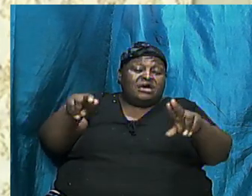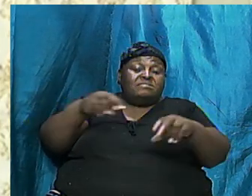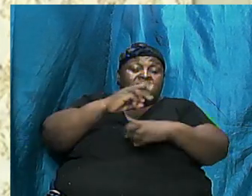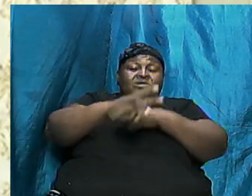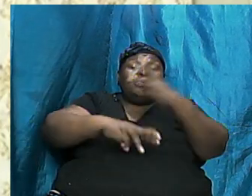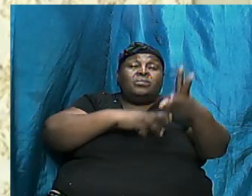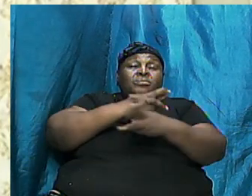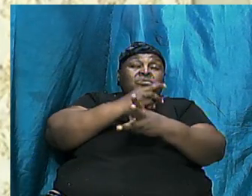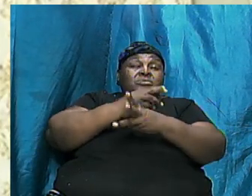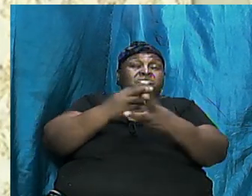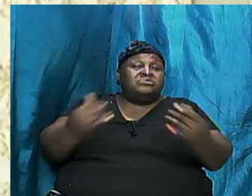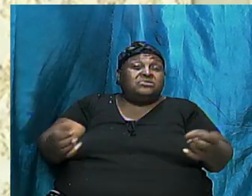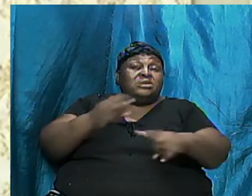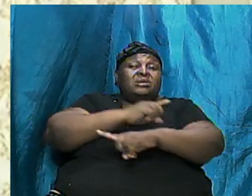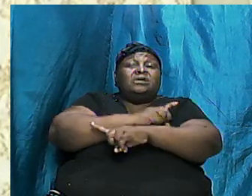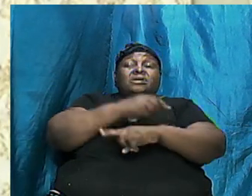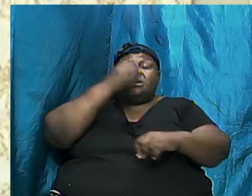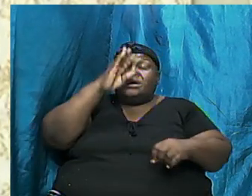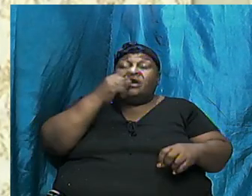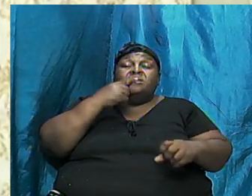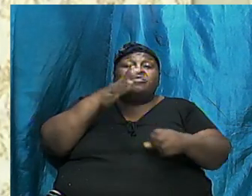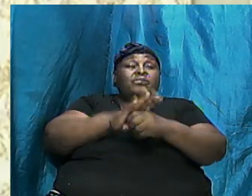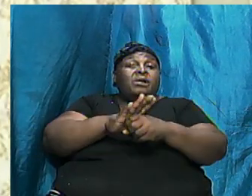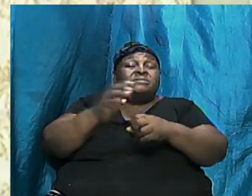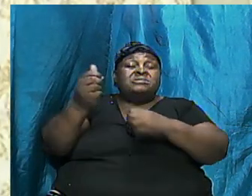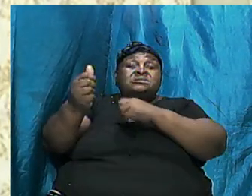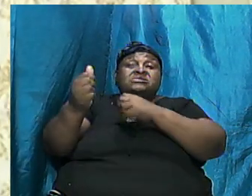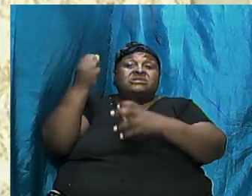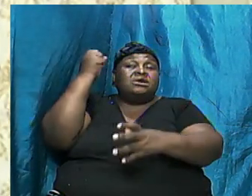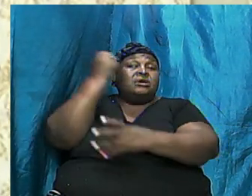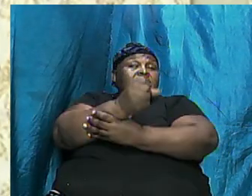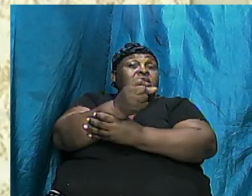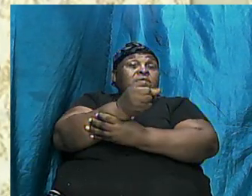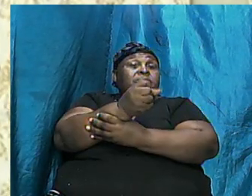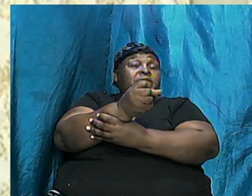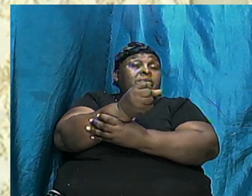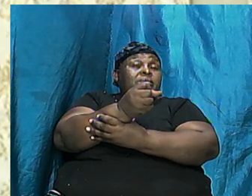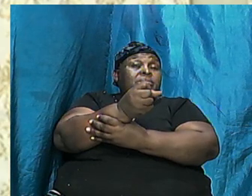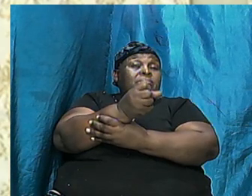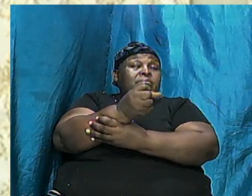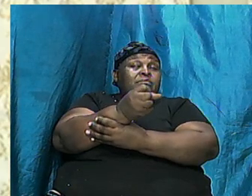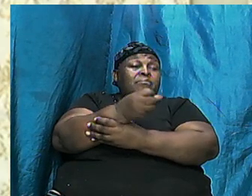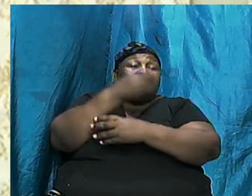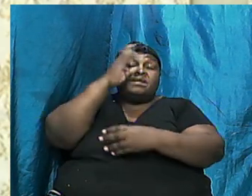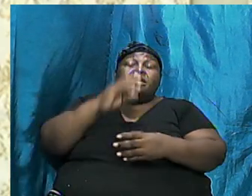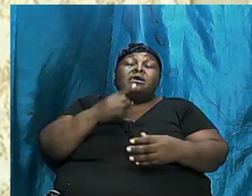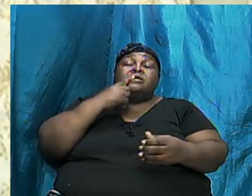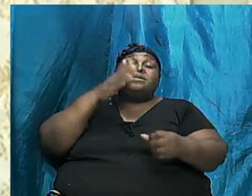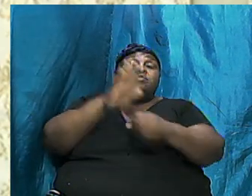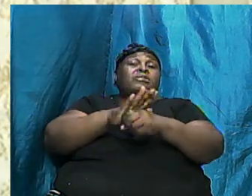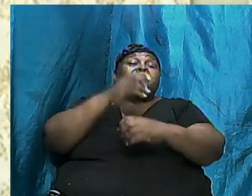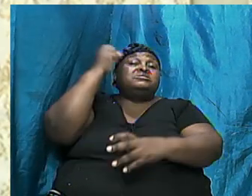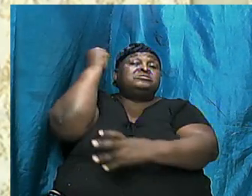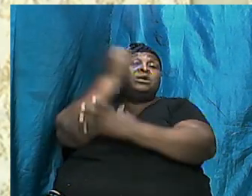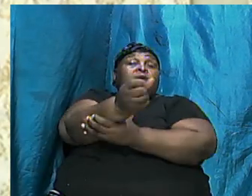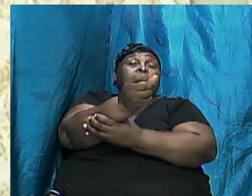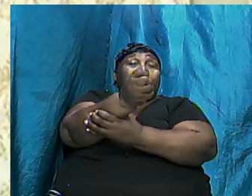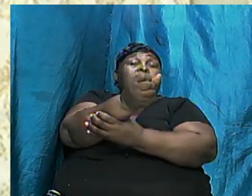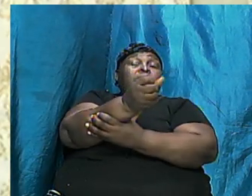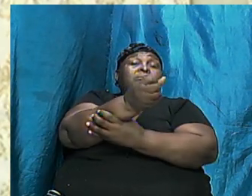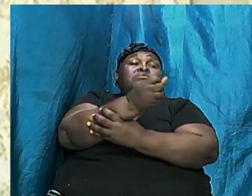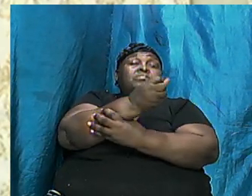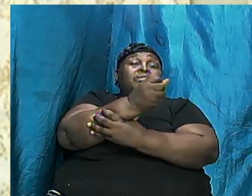God promised Abraham Let us take our time God promised Abraham That